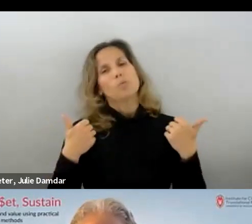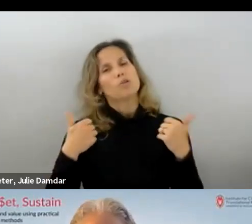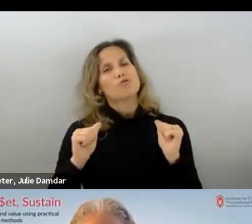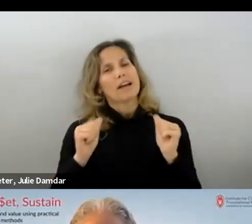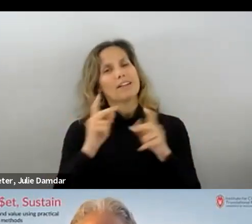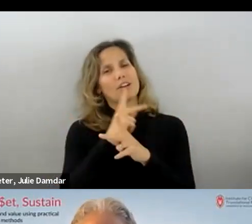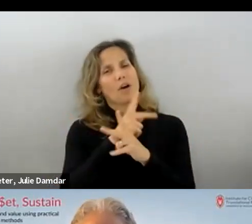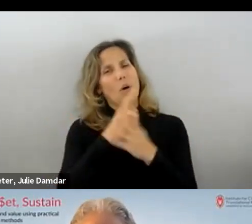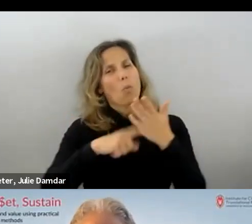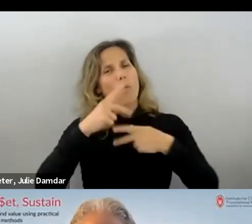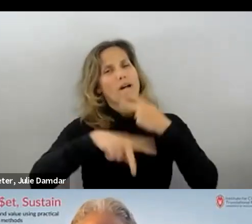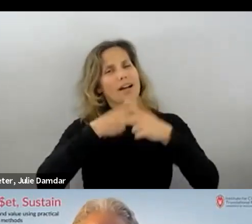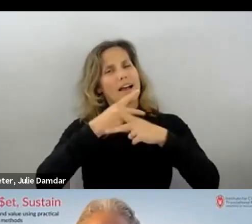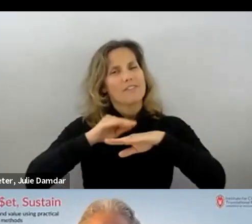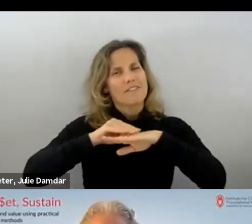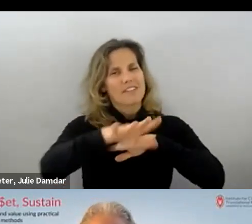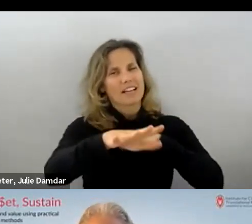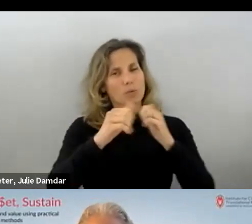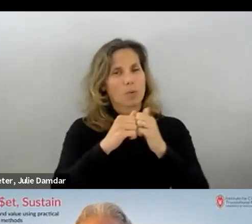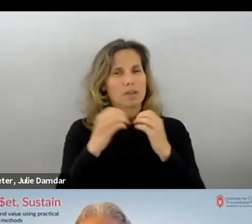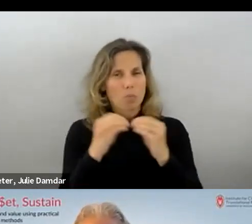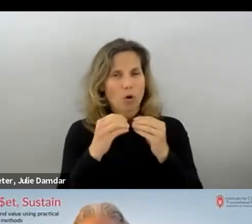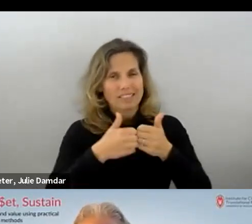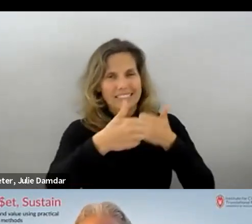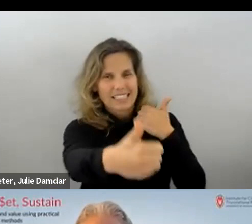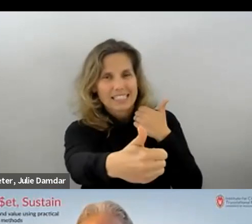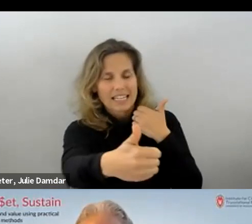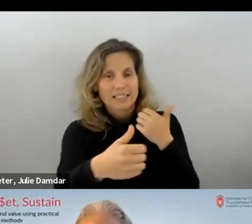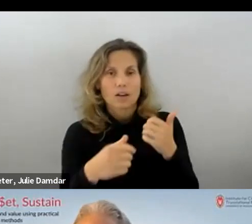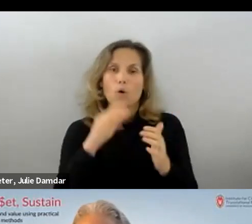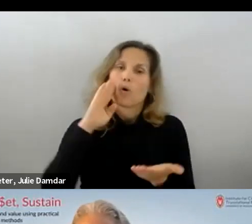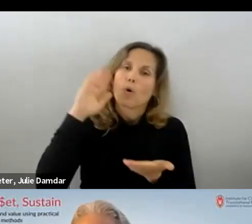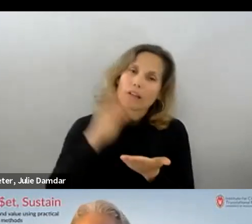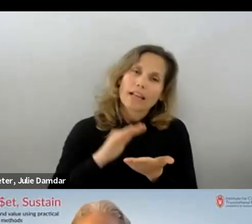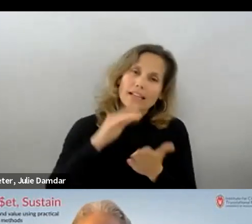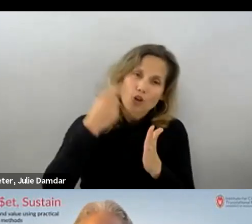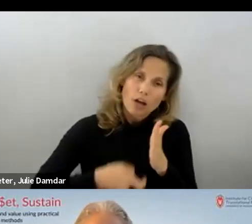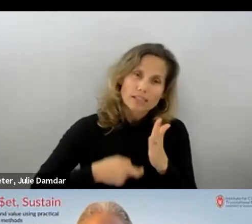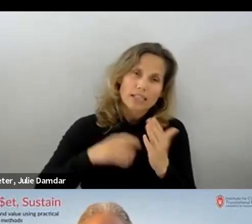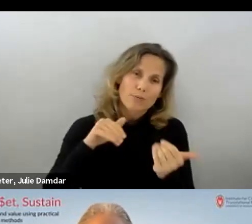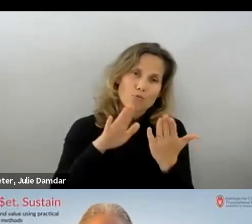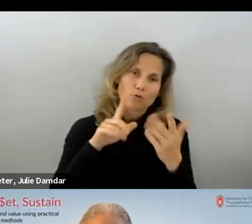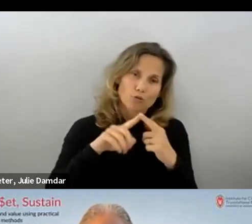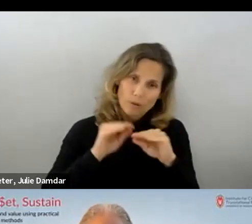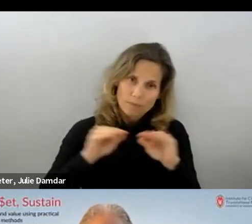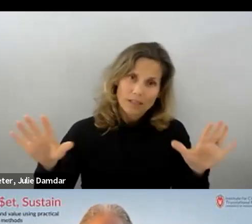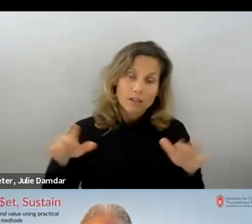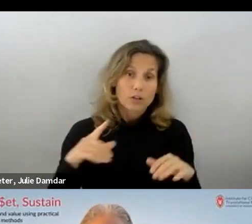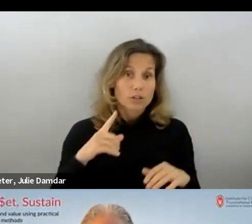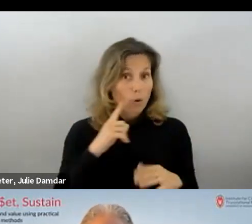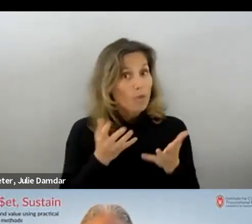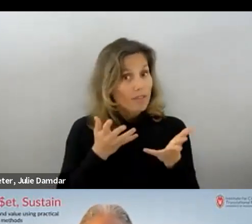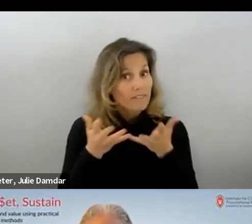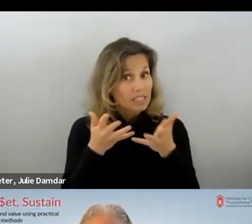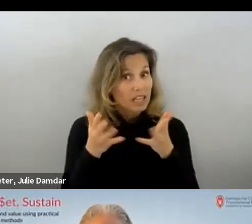have with, with more distance based and less costly approaches to implementation. So the, the facilitators